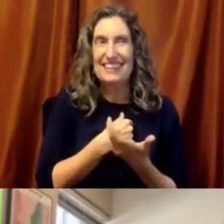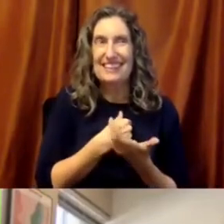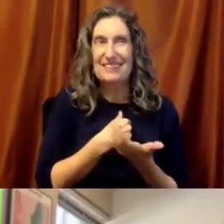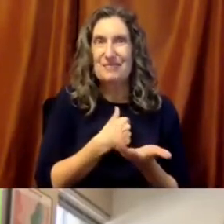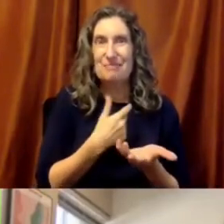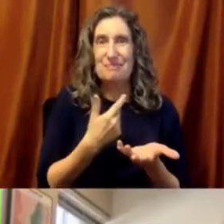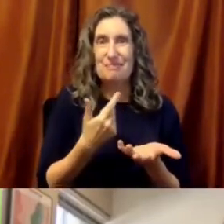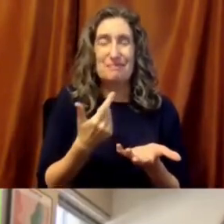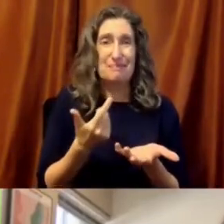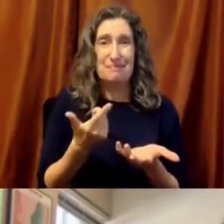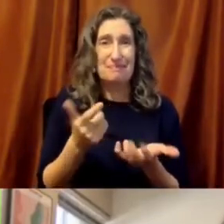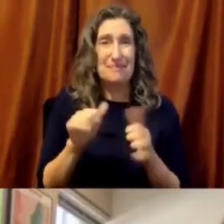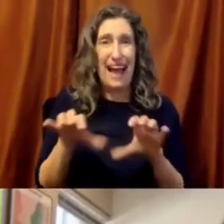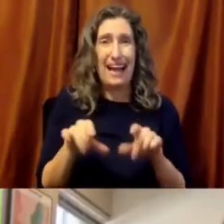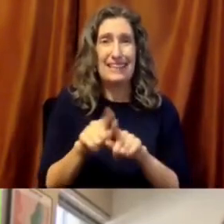are we